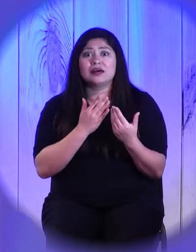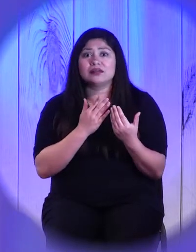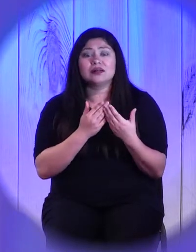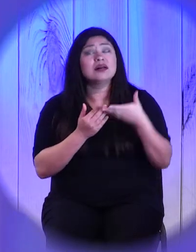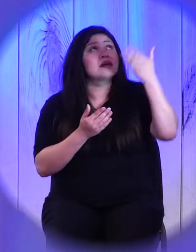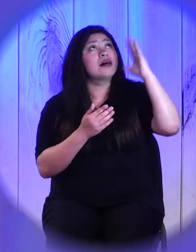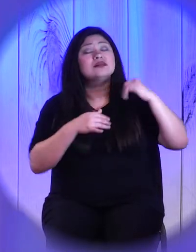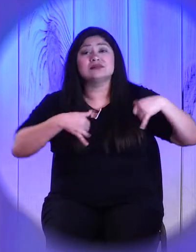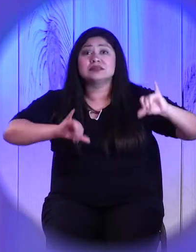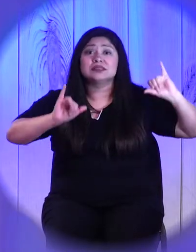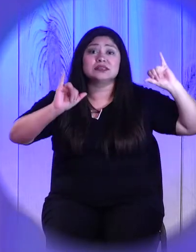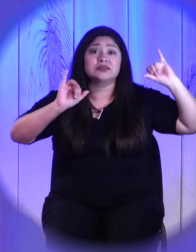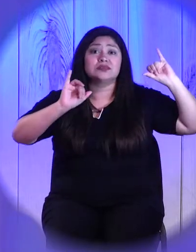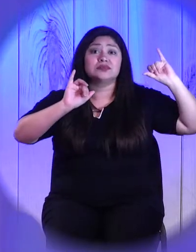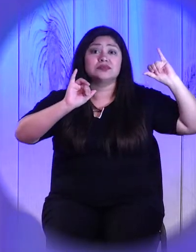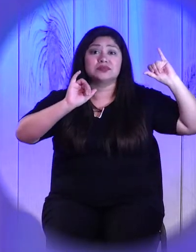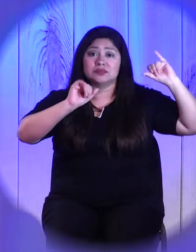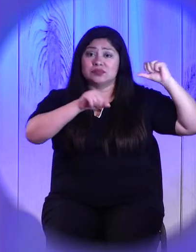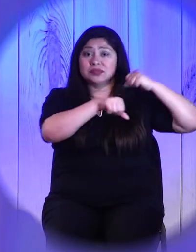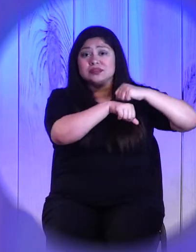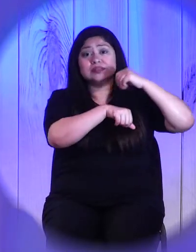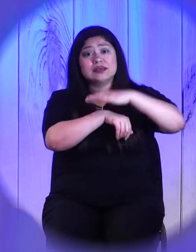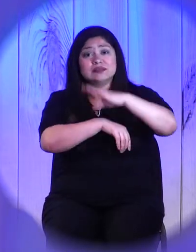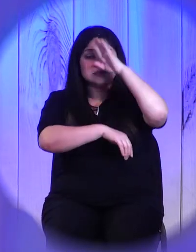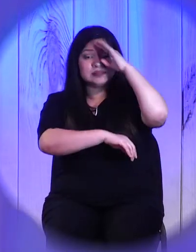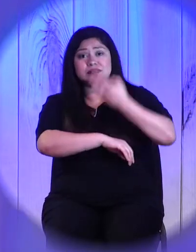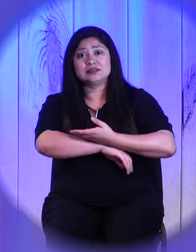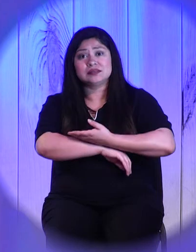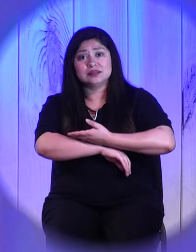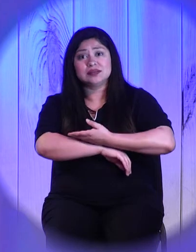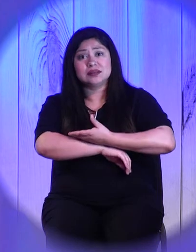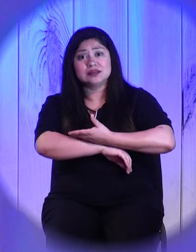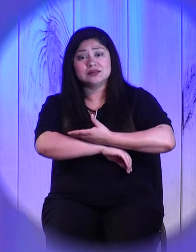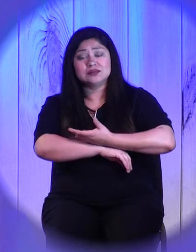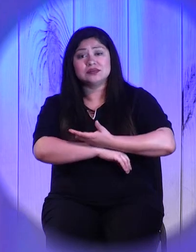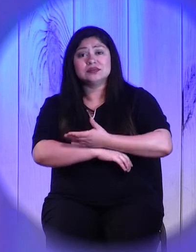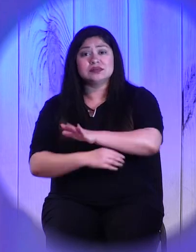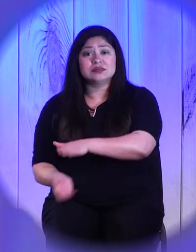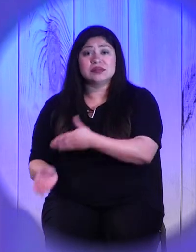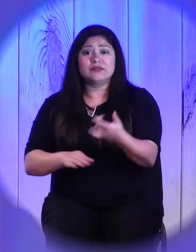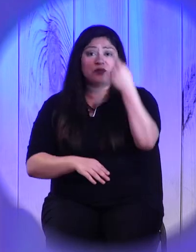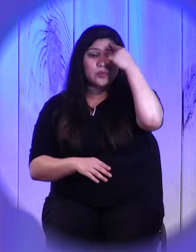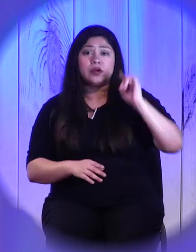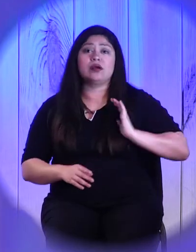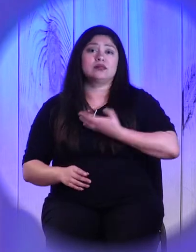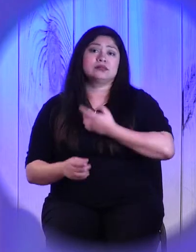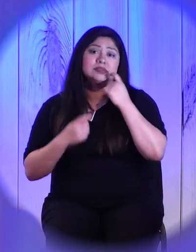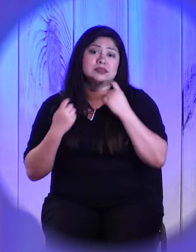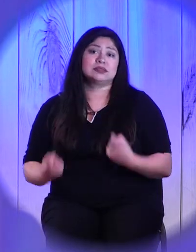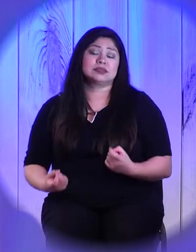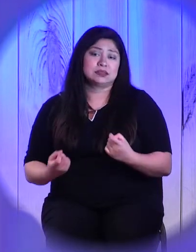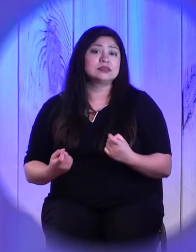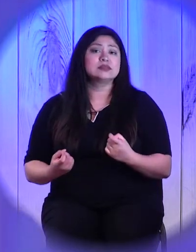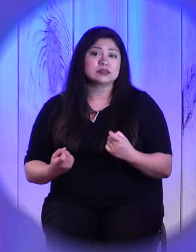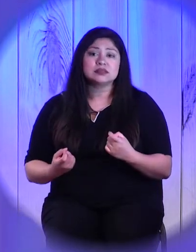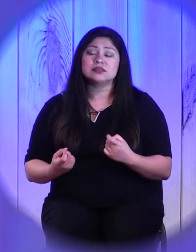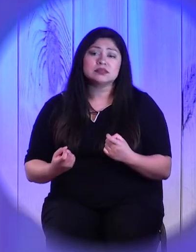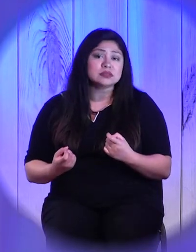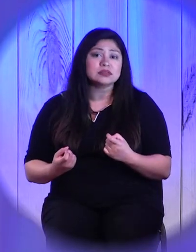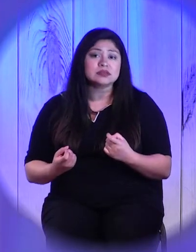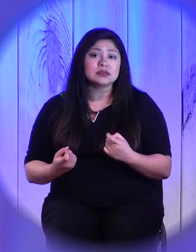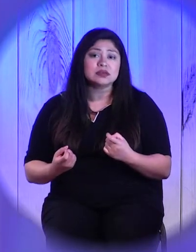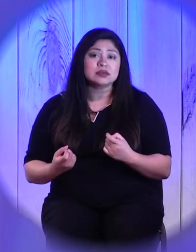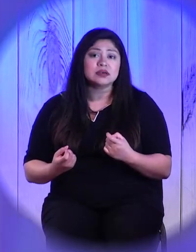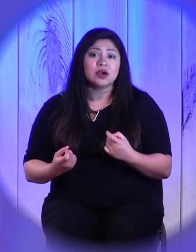for our sins that we might be forgiven and set free. Jesus says when we, sinful human beings,